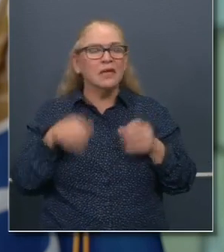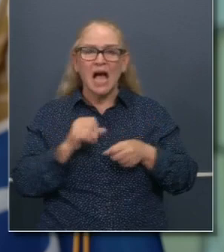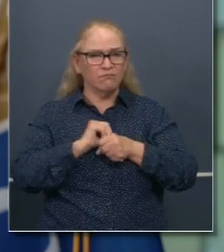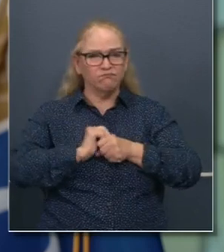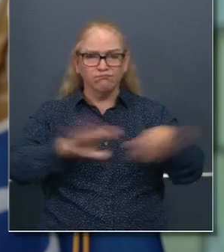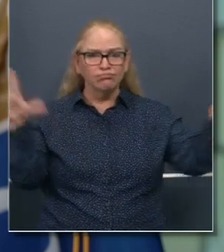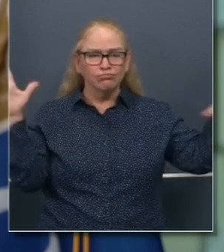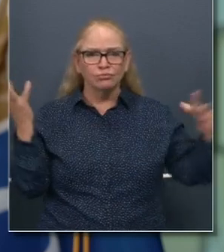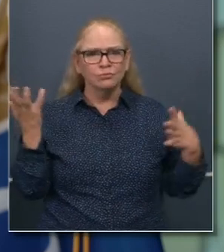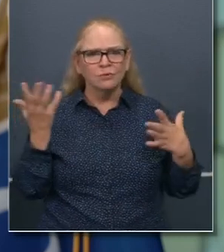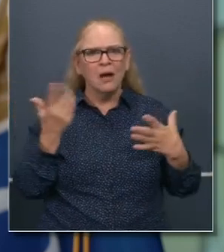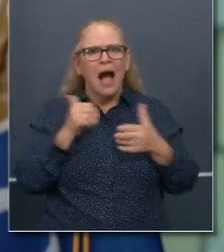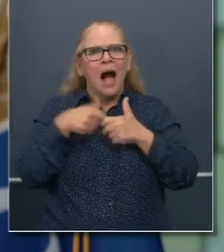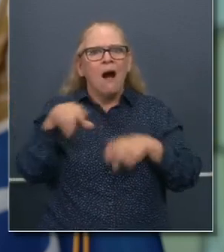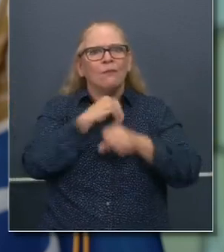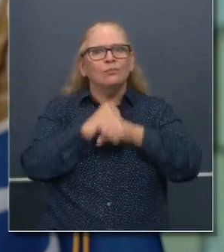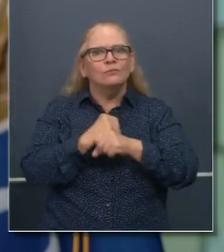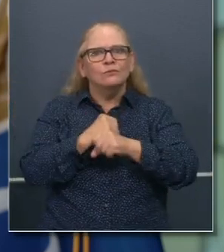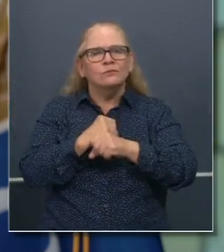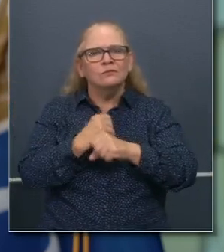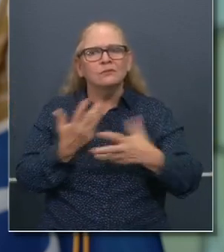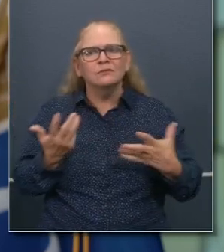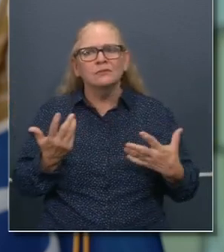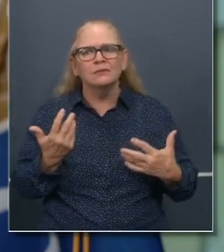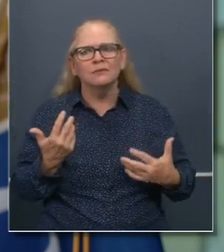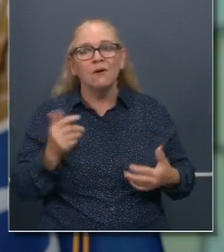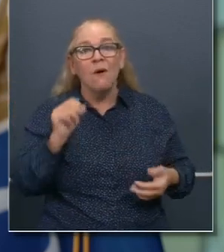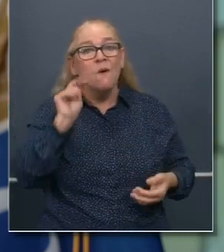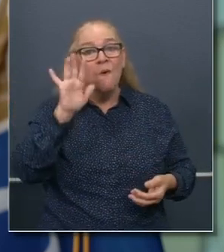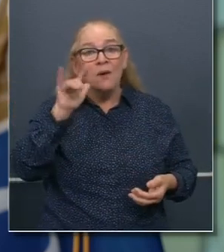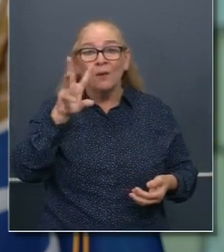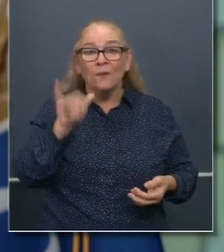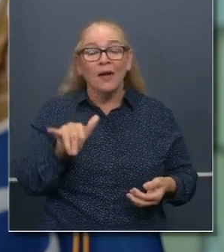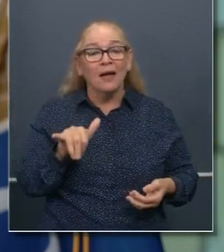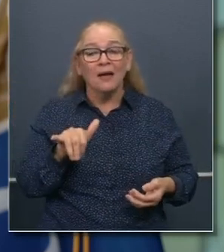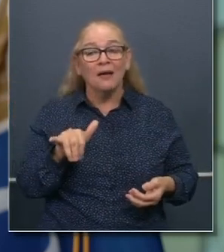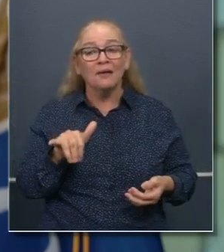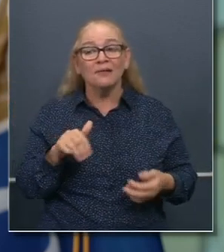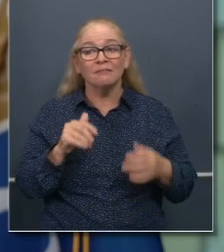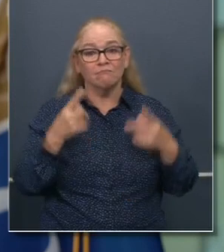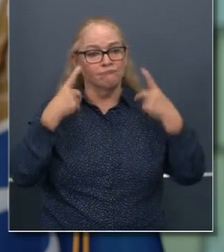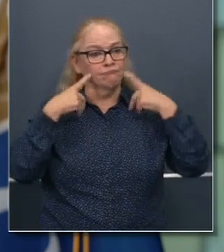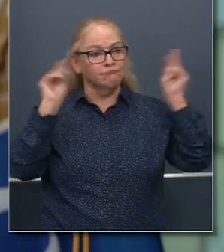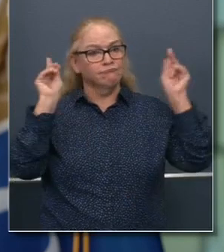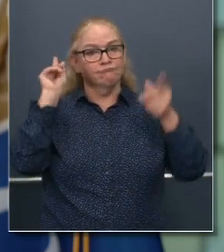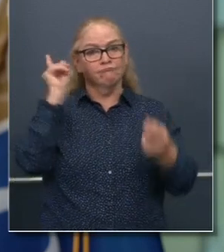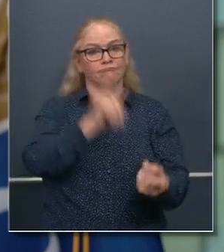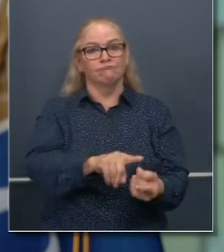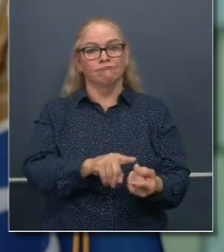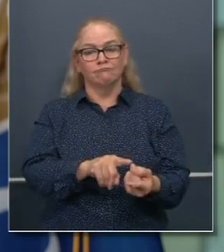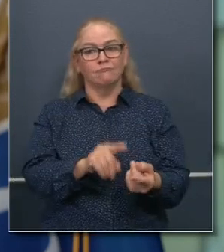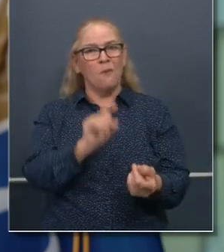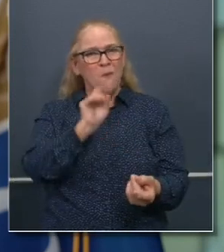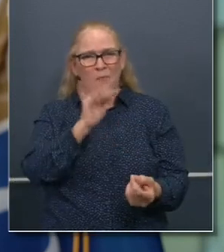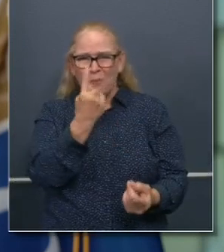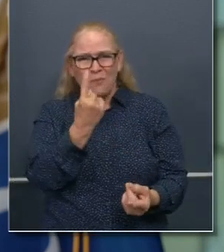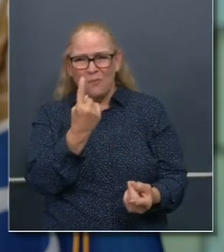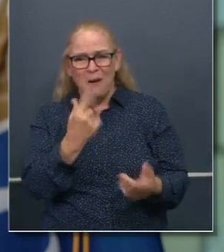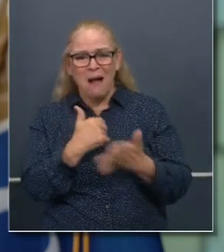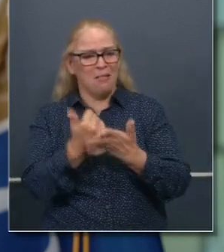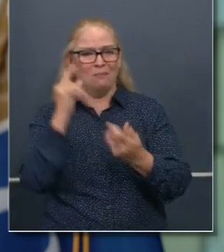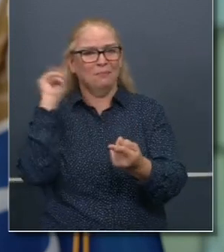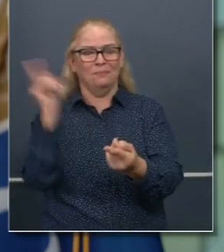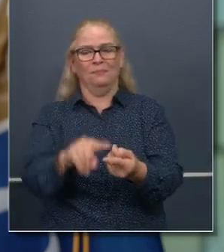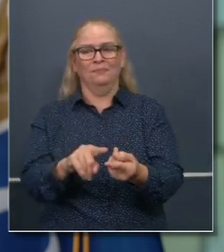as it relates to being successful in this space as it relates to transmission of this disease unless and